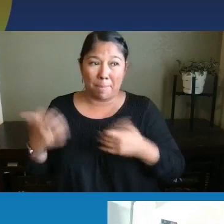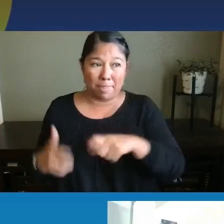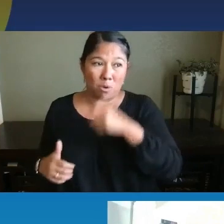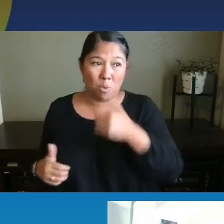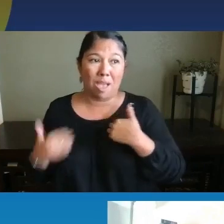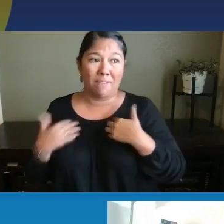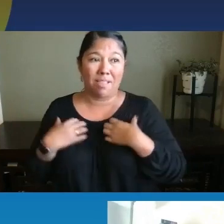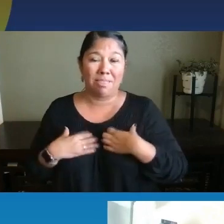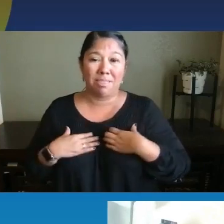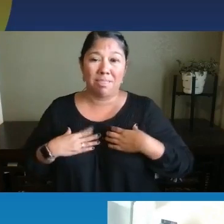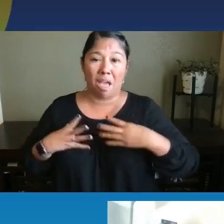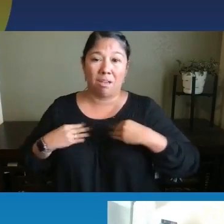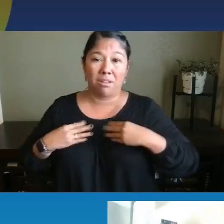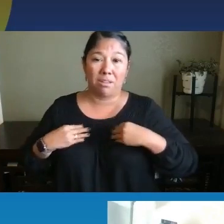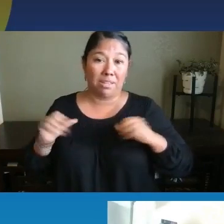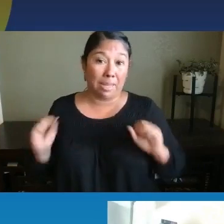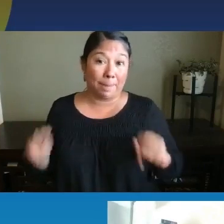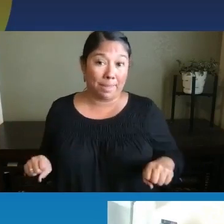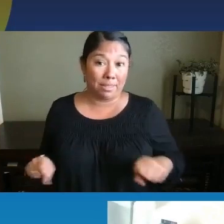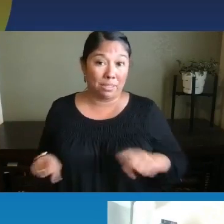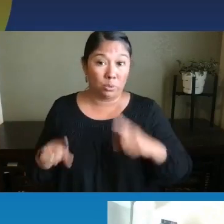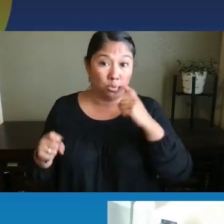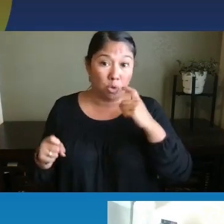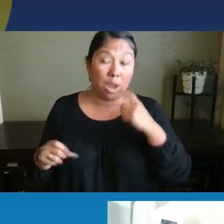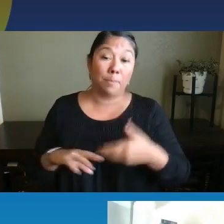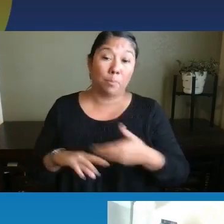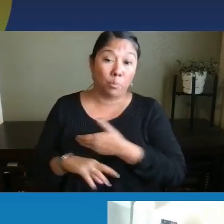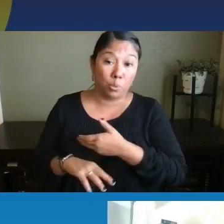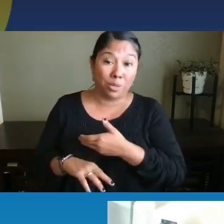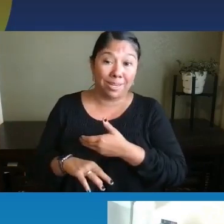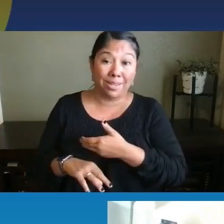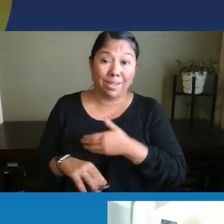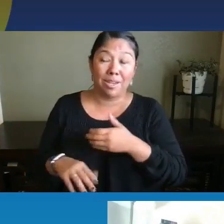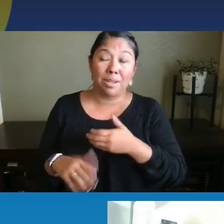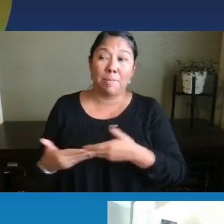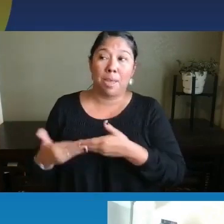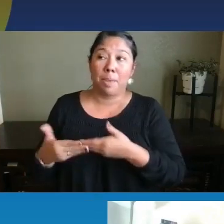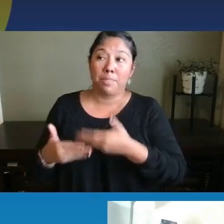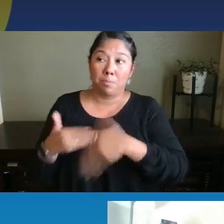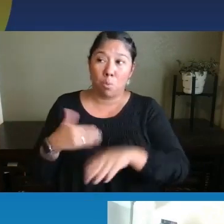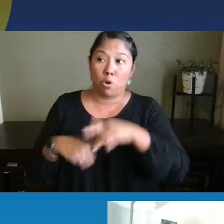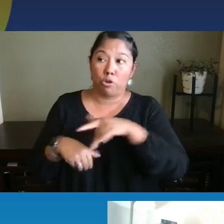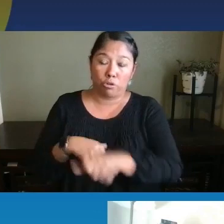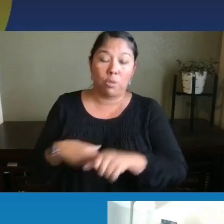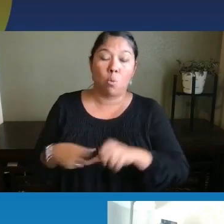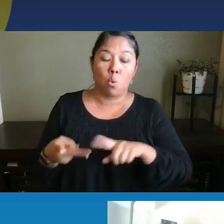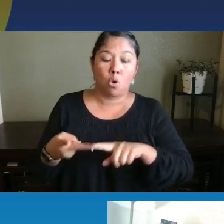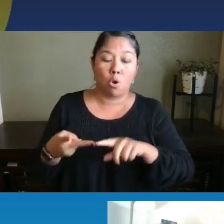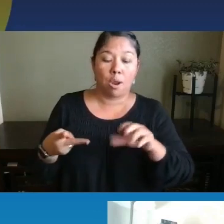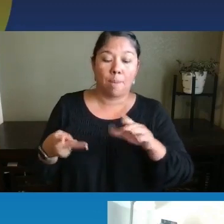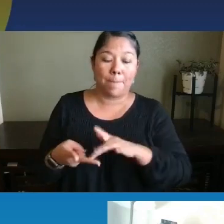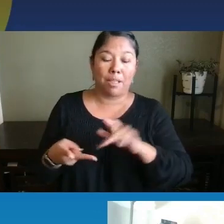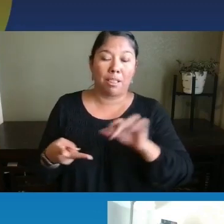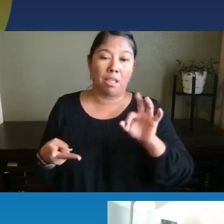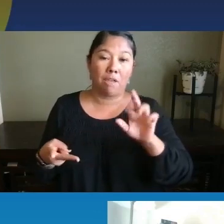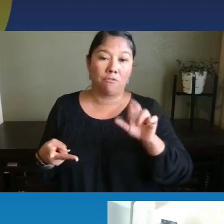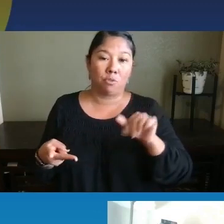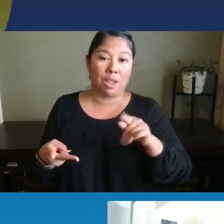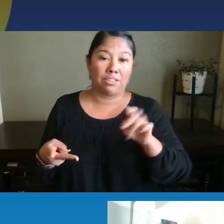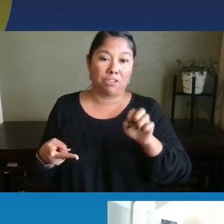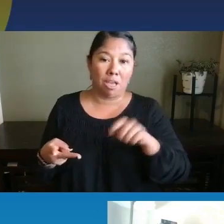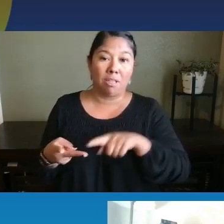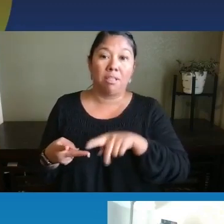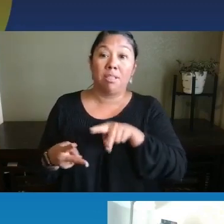capacity to cry, preterm babies or medically fragile babies will tell us they're overstimulated by either maturic